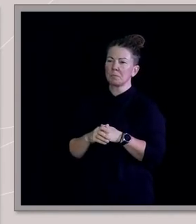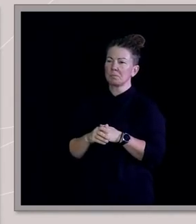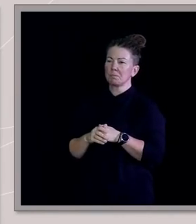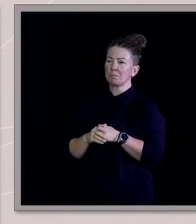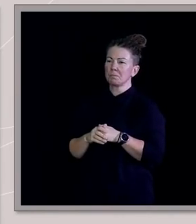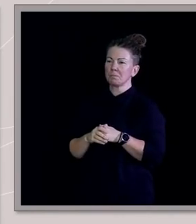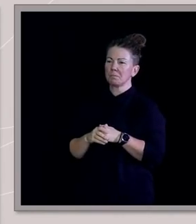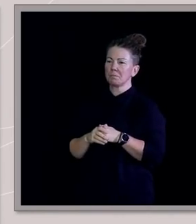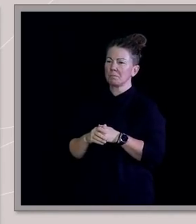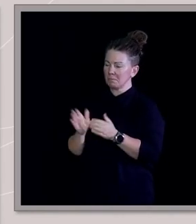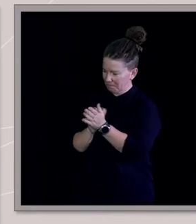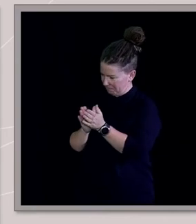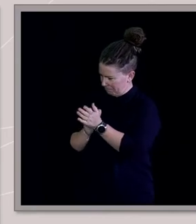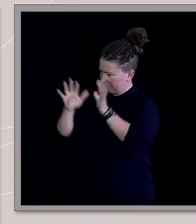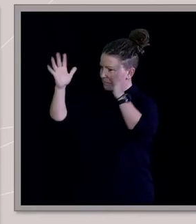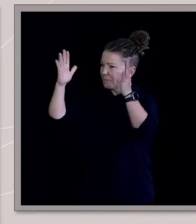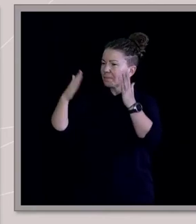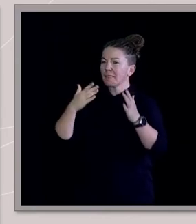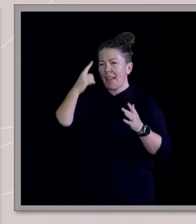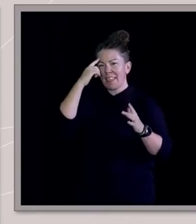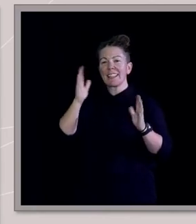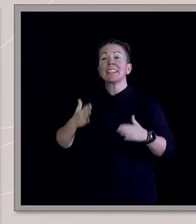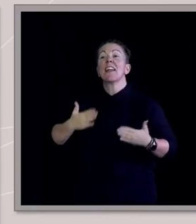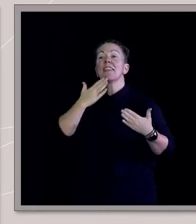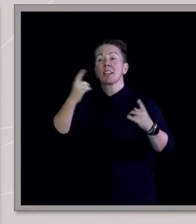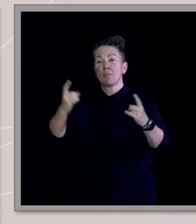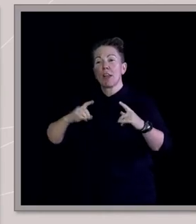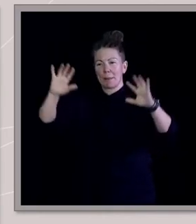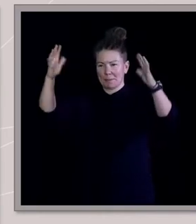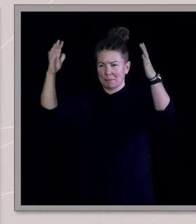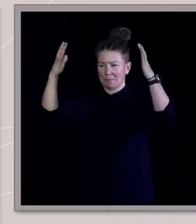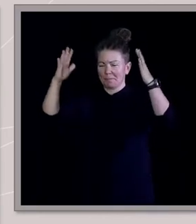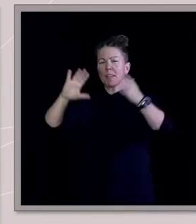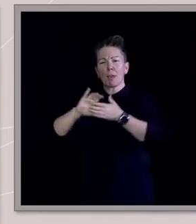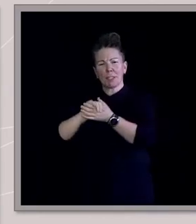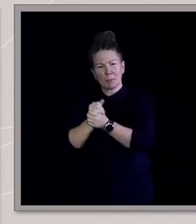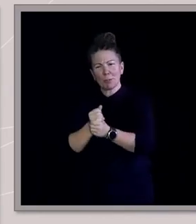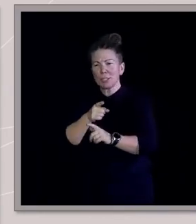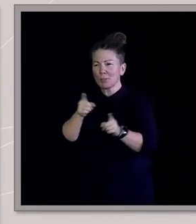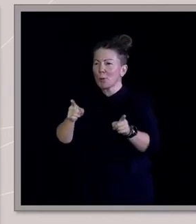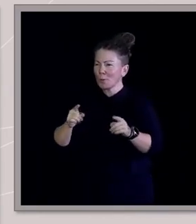Yeah. Um, I think that's it. Thank you so much for coming down, everyone. I really appreciate it.